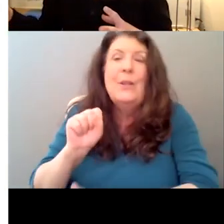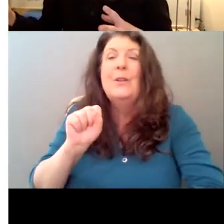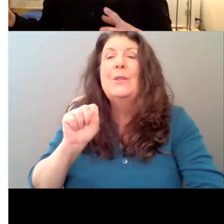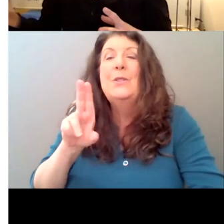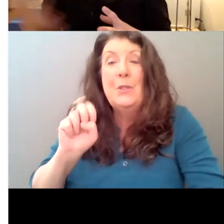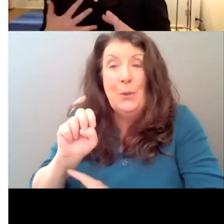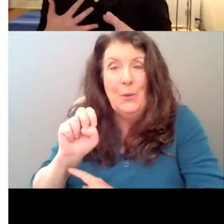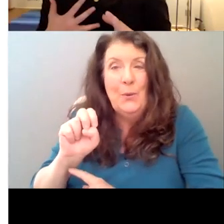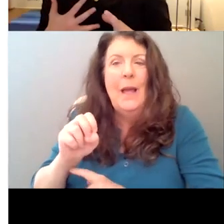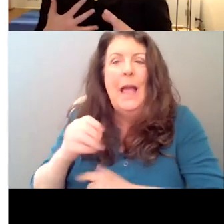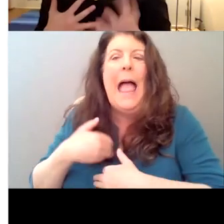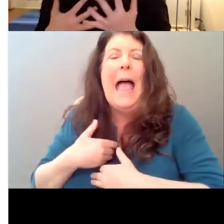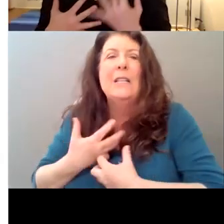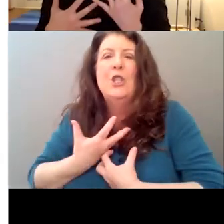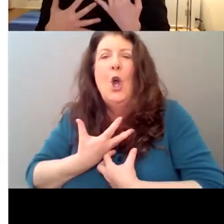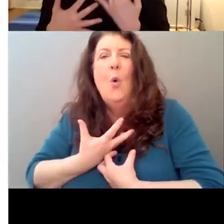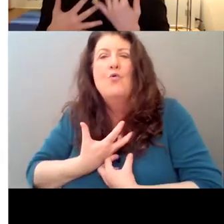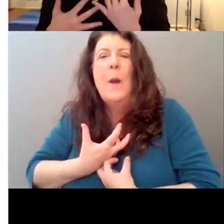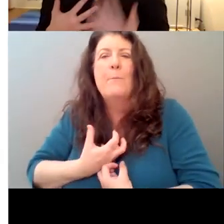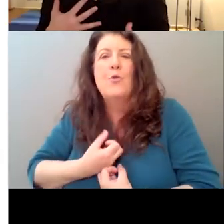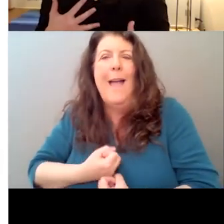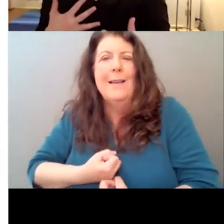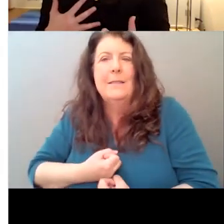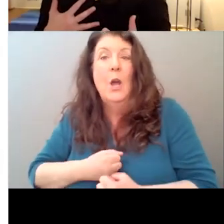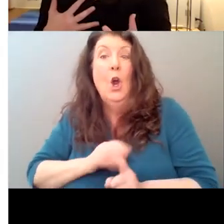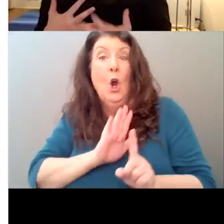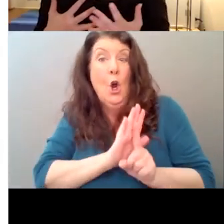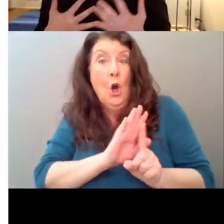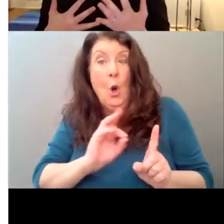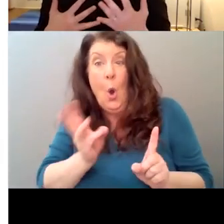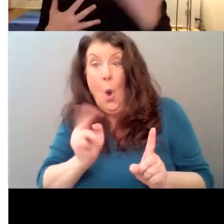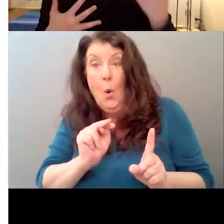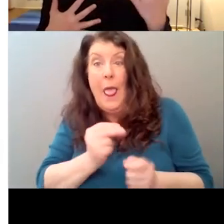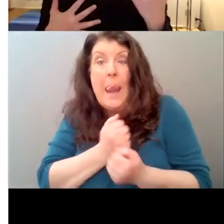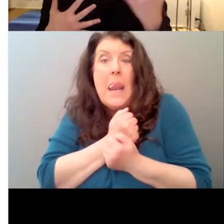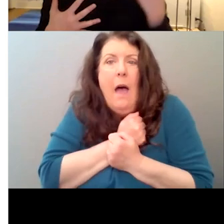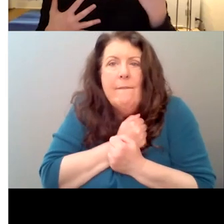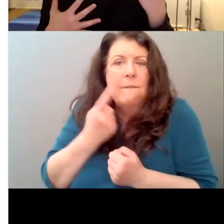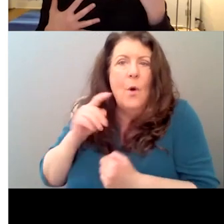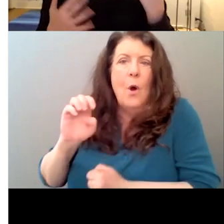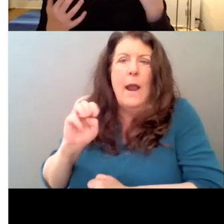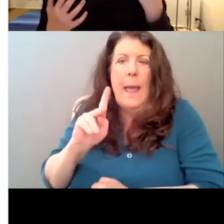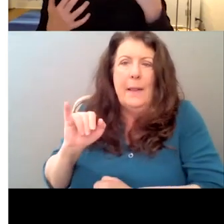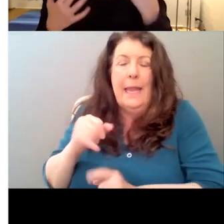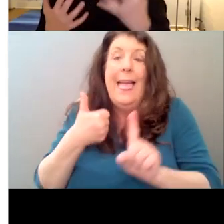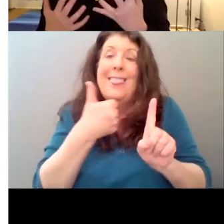has so repressed her love of Emily that she's become this like